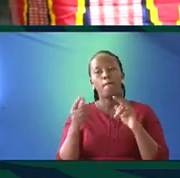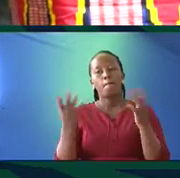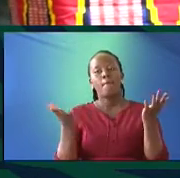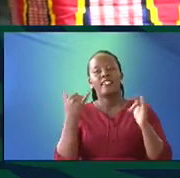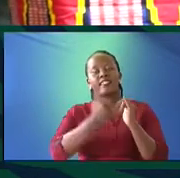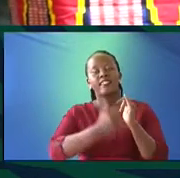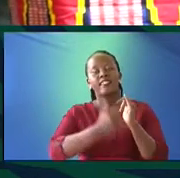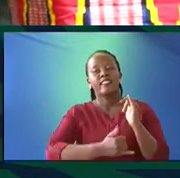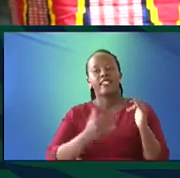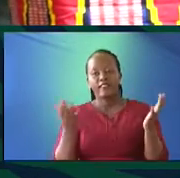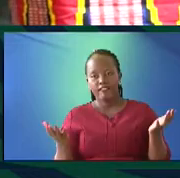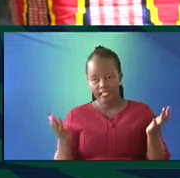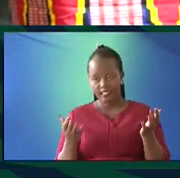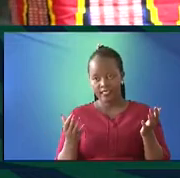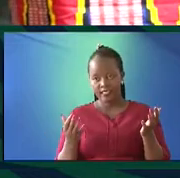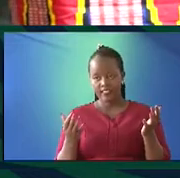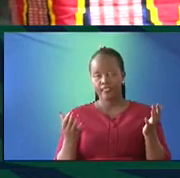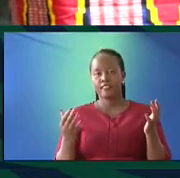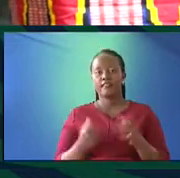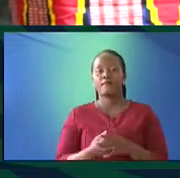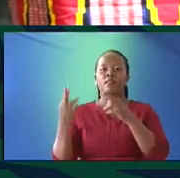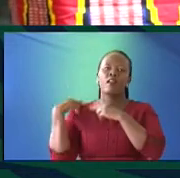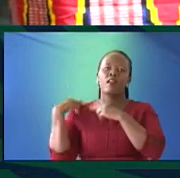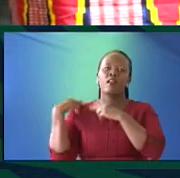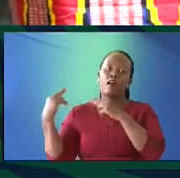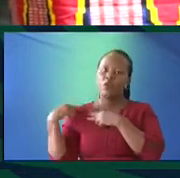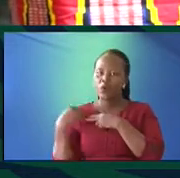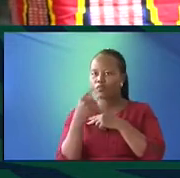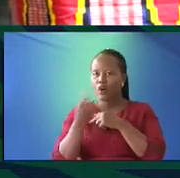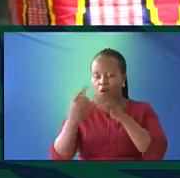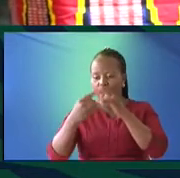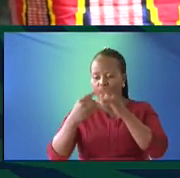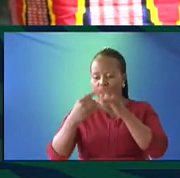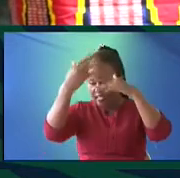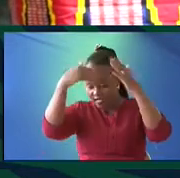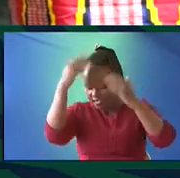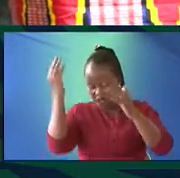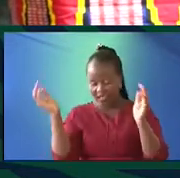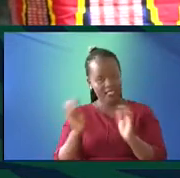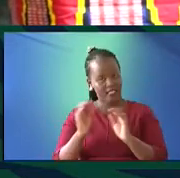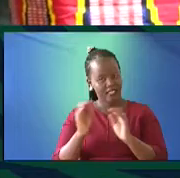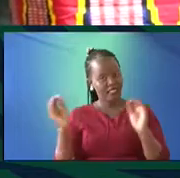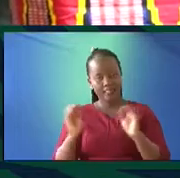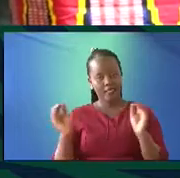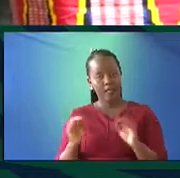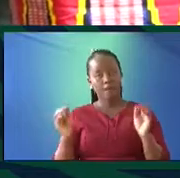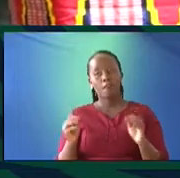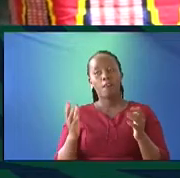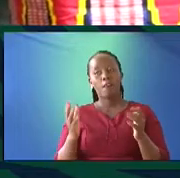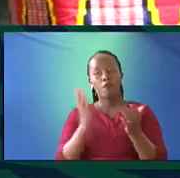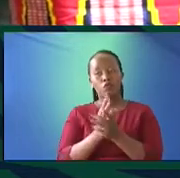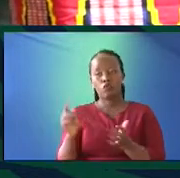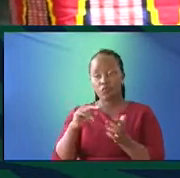but... I need you to... Yes, I have to say that the role of not just scholars, I have heard scholars being mentioned here very much. Of course, we